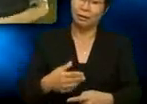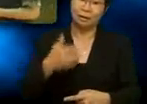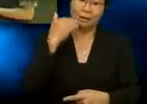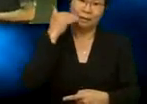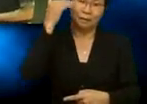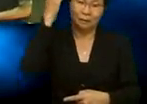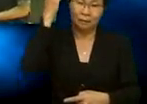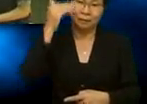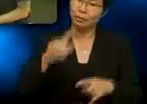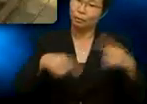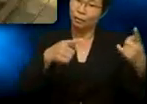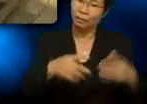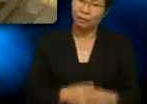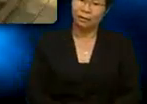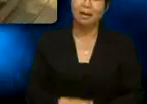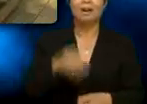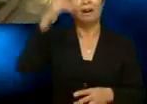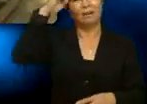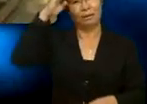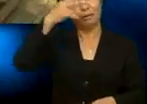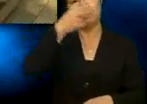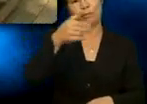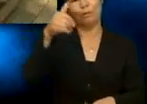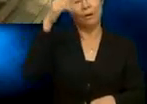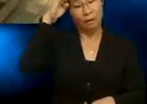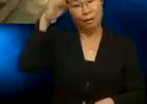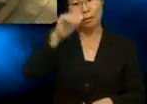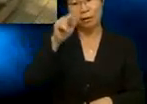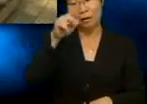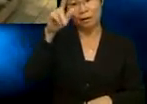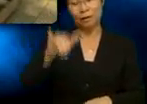Hello, Andy. Are you enjoying your stay in Malaysia?